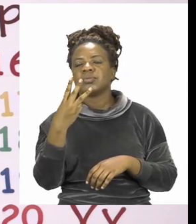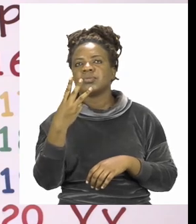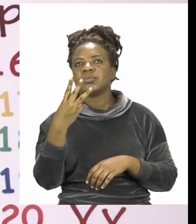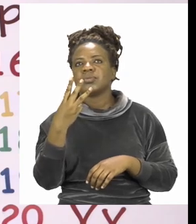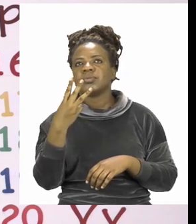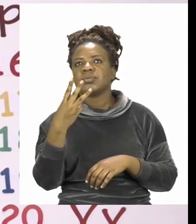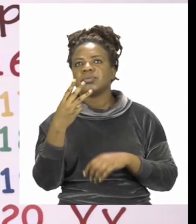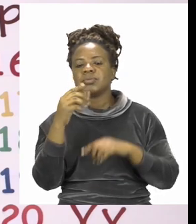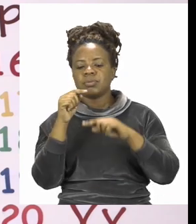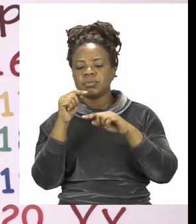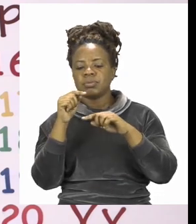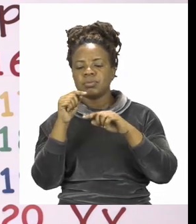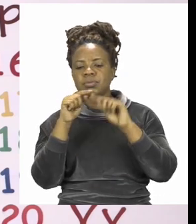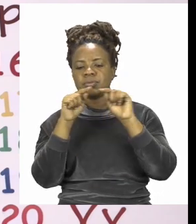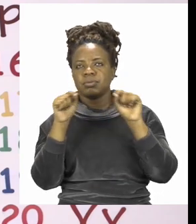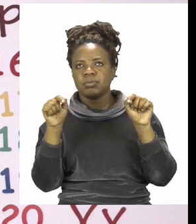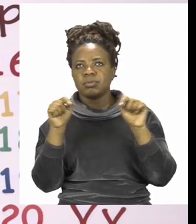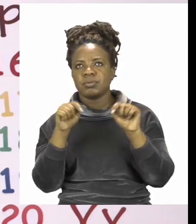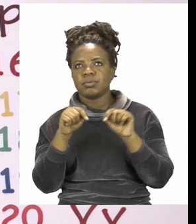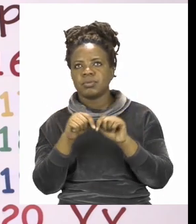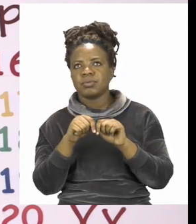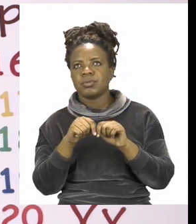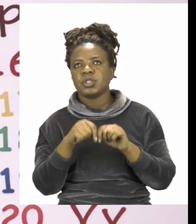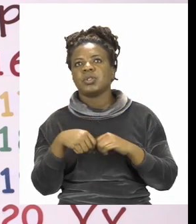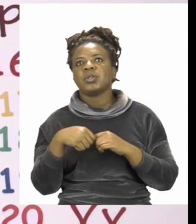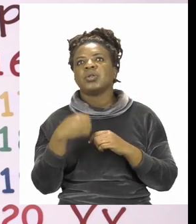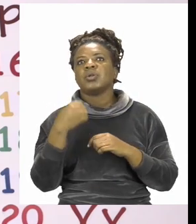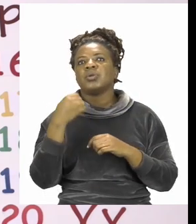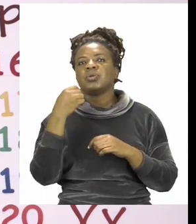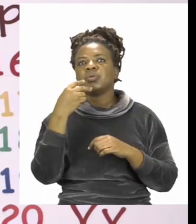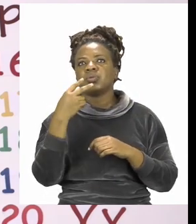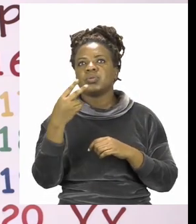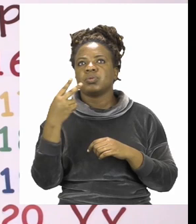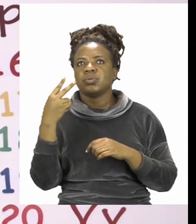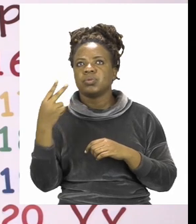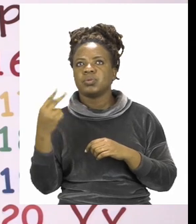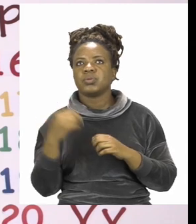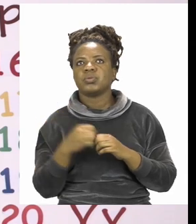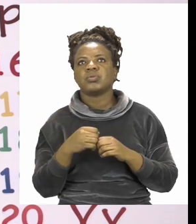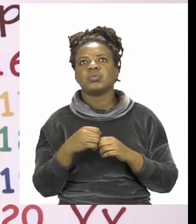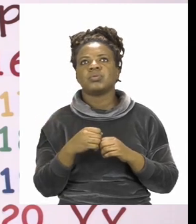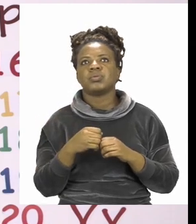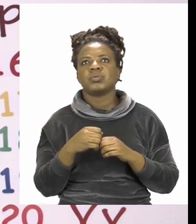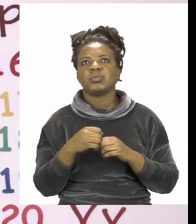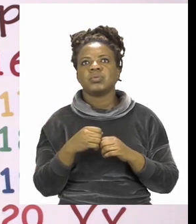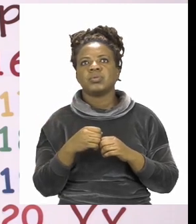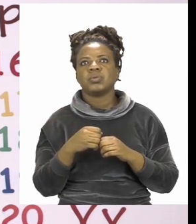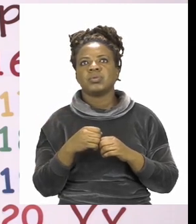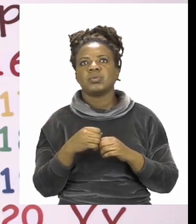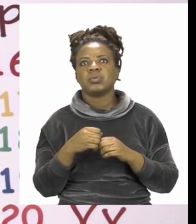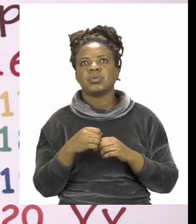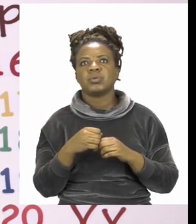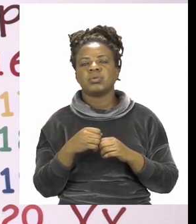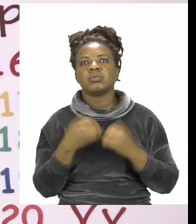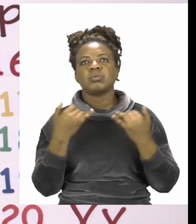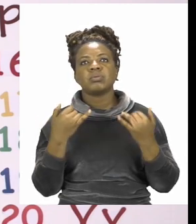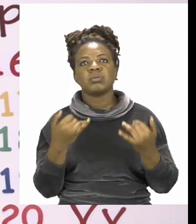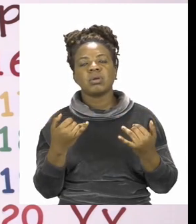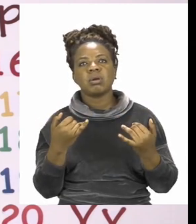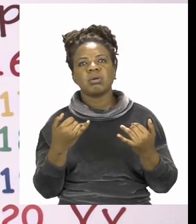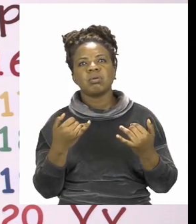Now if we are looking at the two numbers when we are counting you need to start from 20.